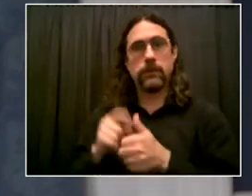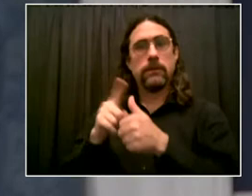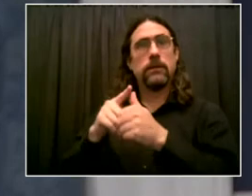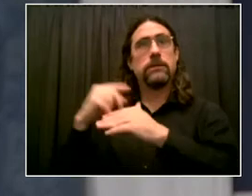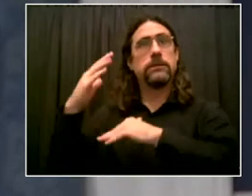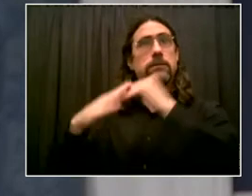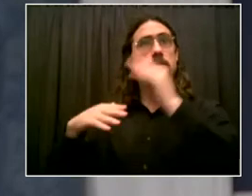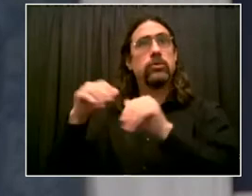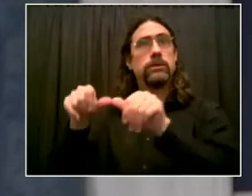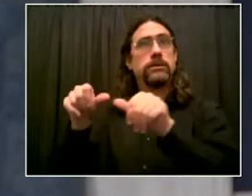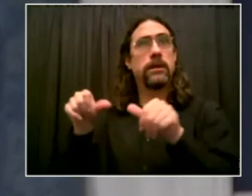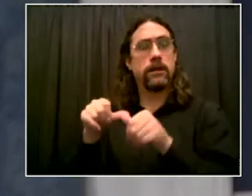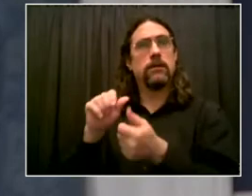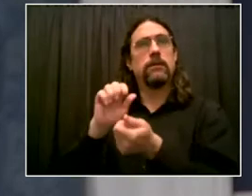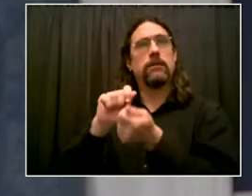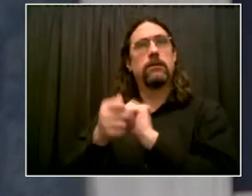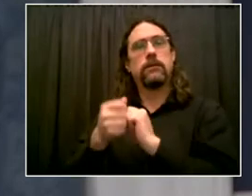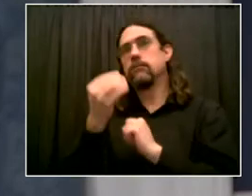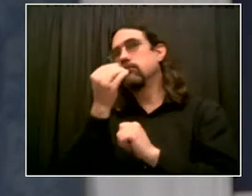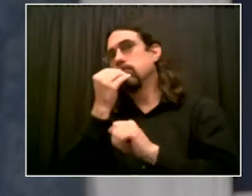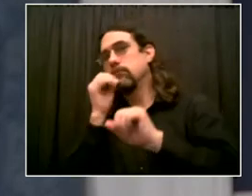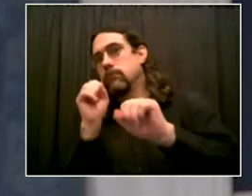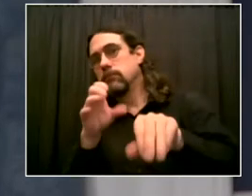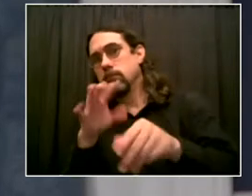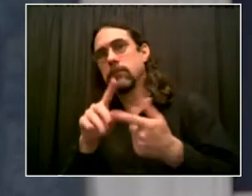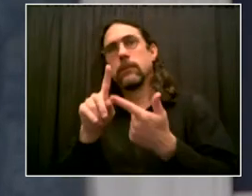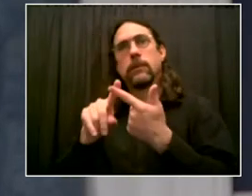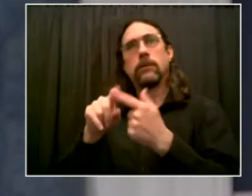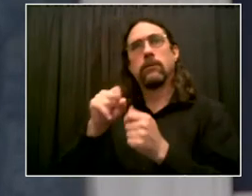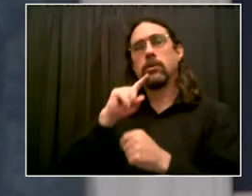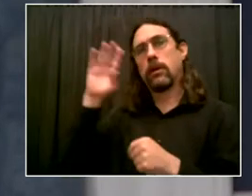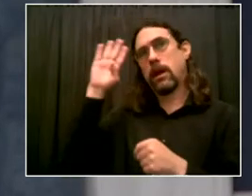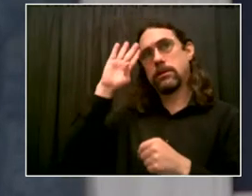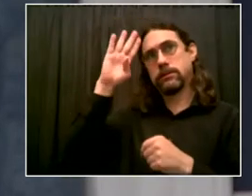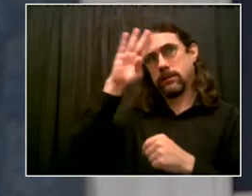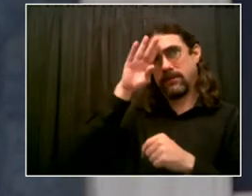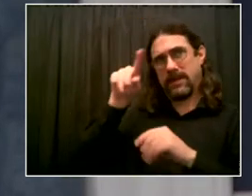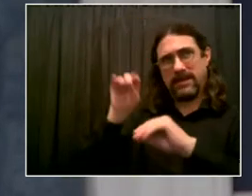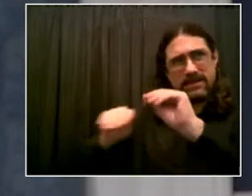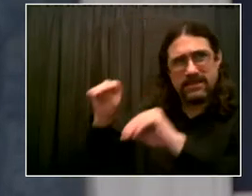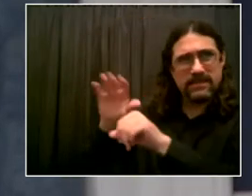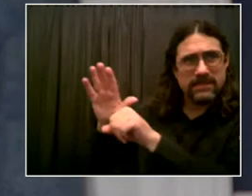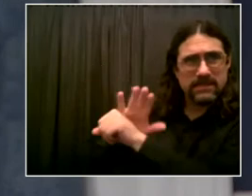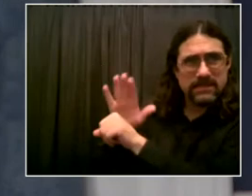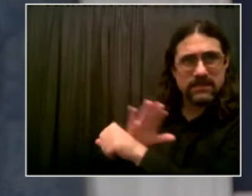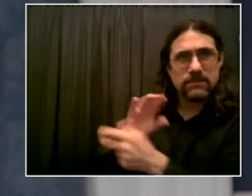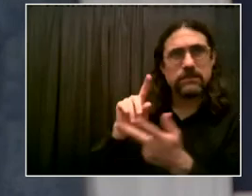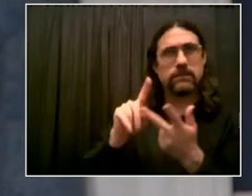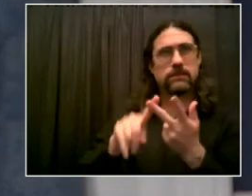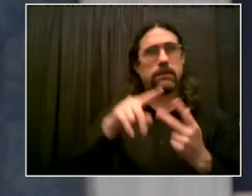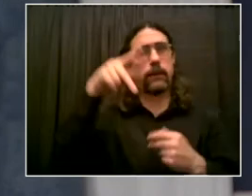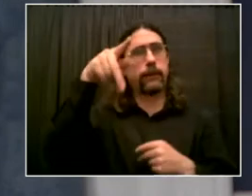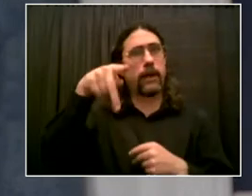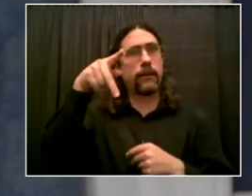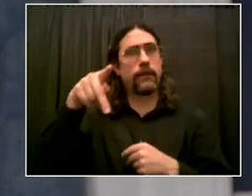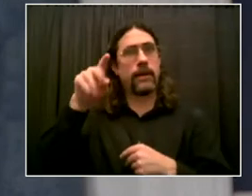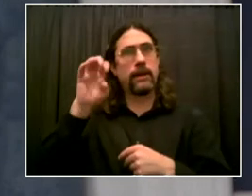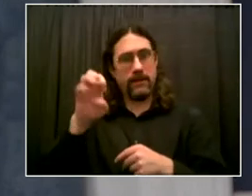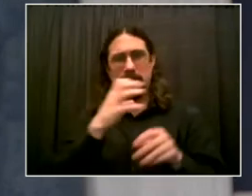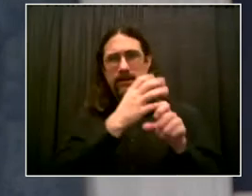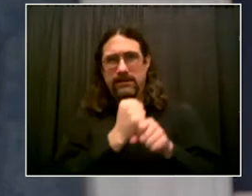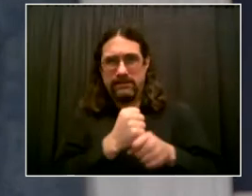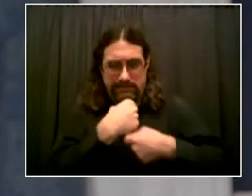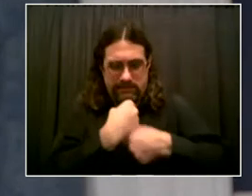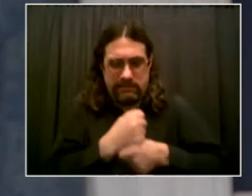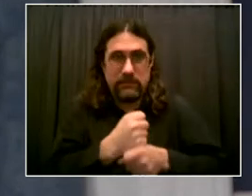to bring PPE, test kits, and ventilators all constructed and built right here in New York City. When we needed a lab so that New Yorkers